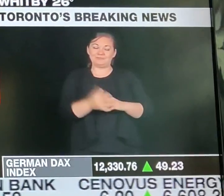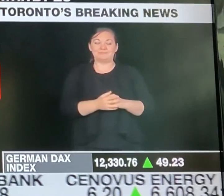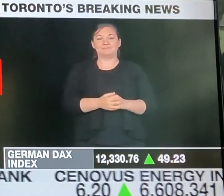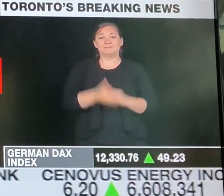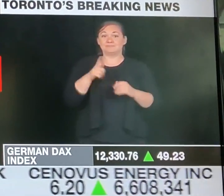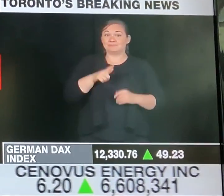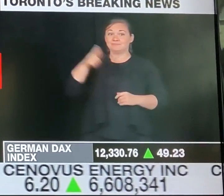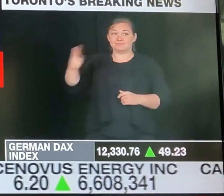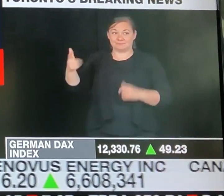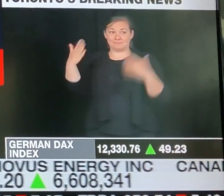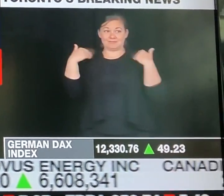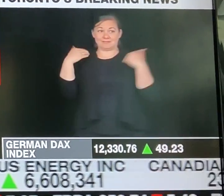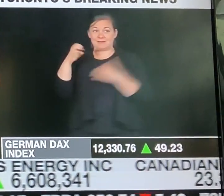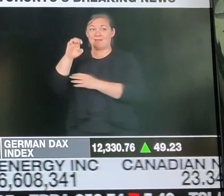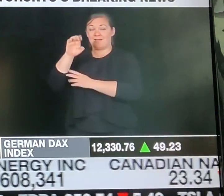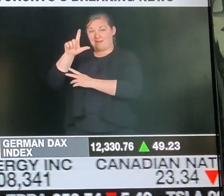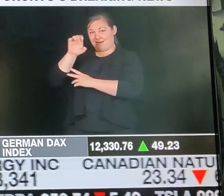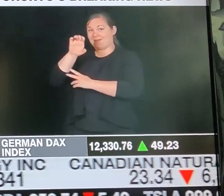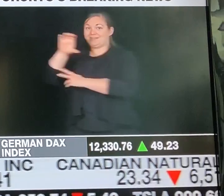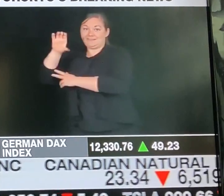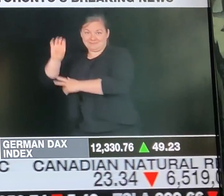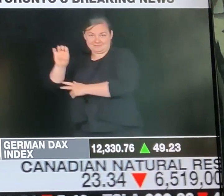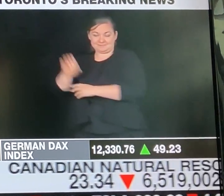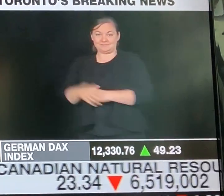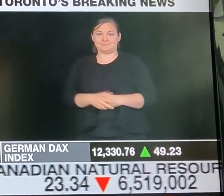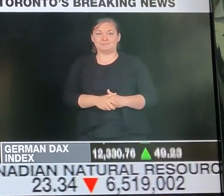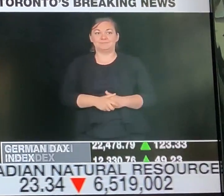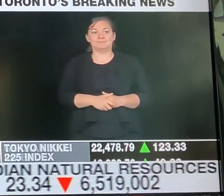unveil a plan and try in safety as our guiding principle.